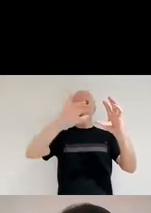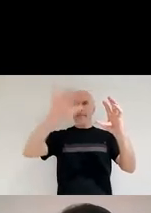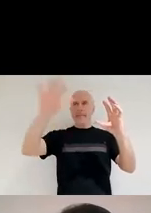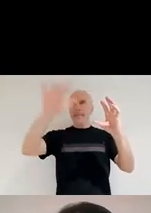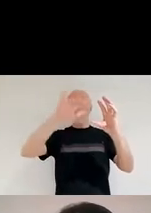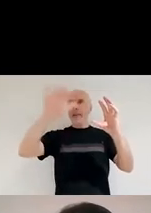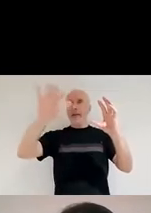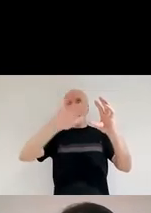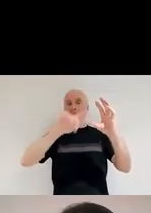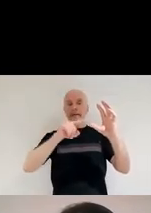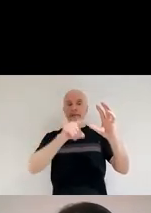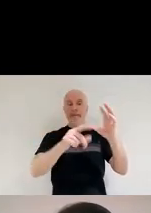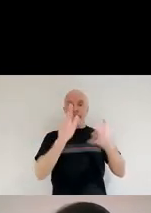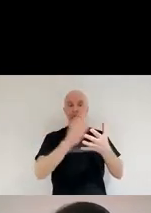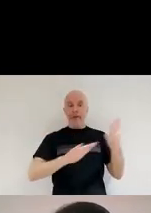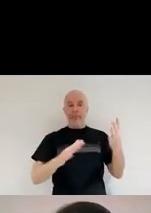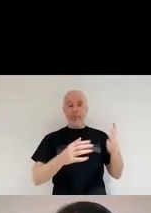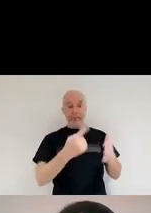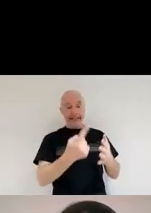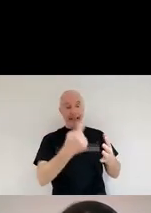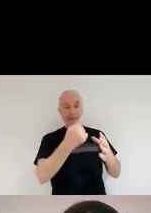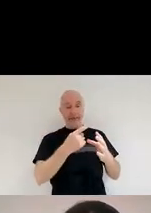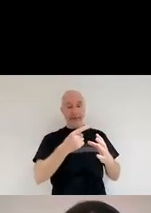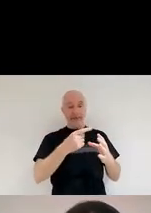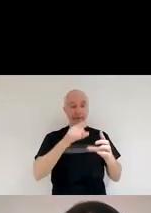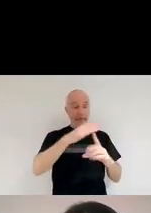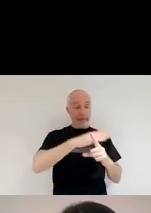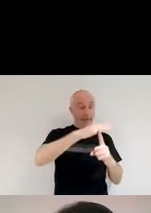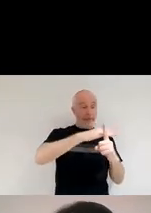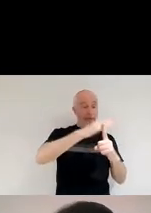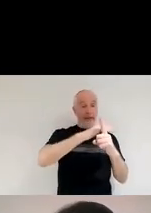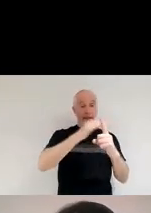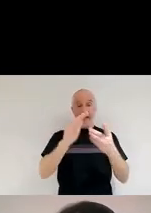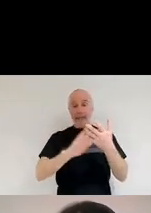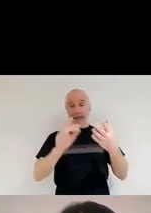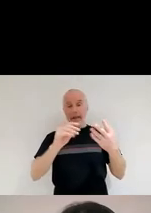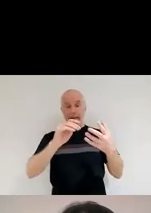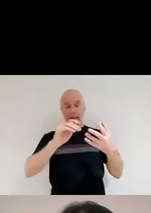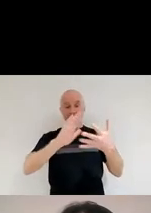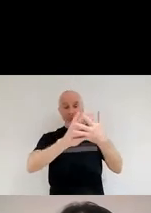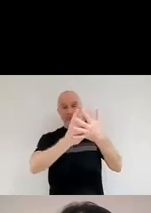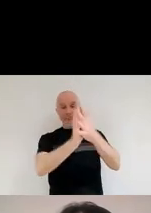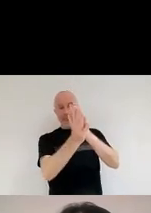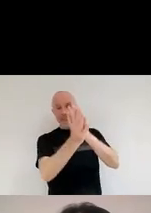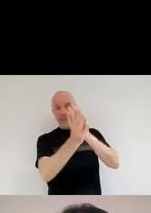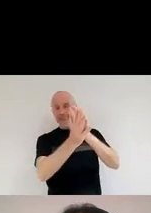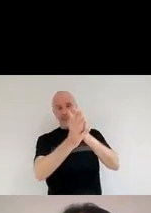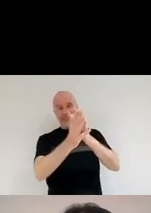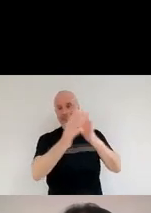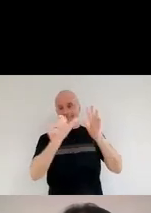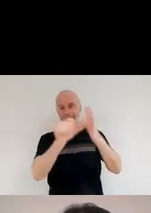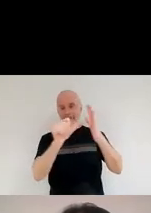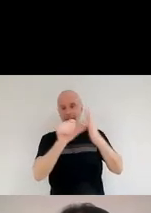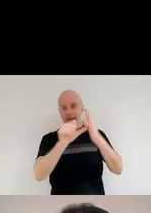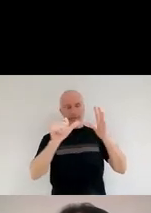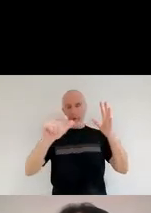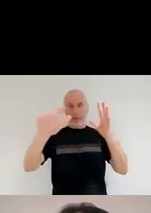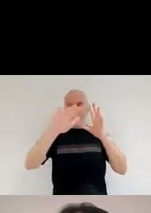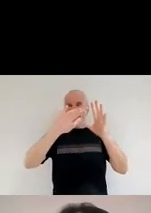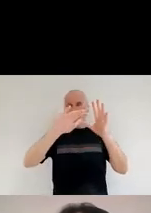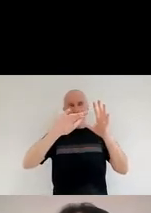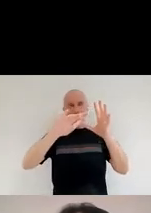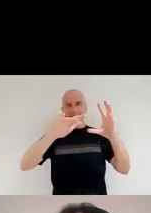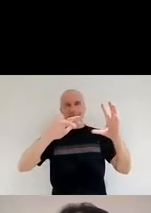detecting the infrared from themselves. Right? And that's a huge problem. So we have to send those big